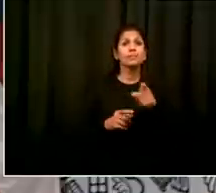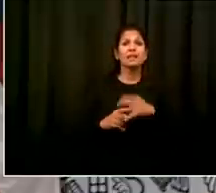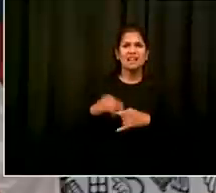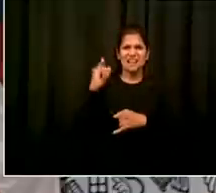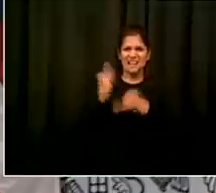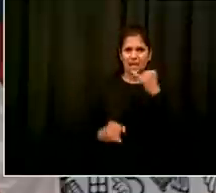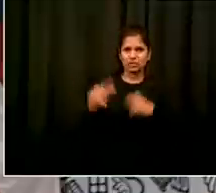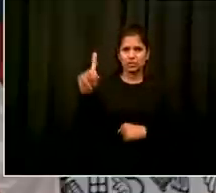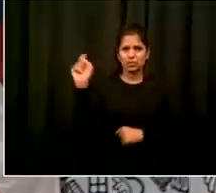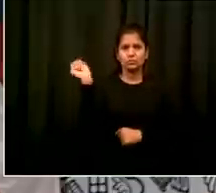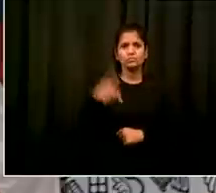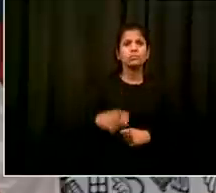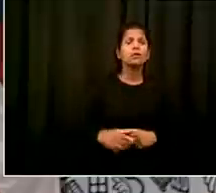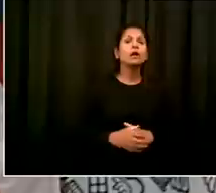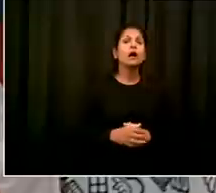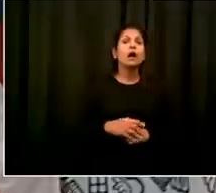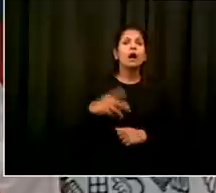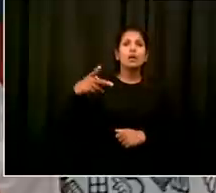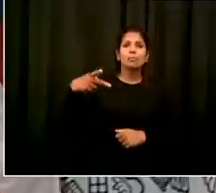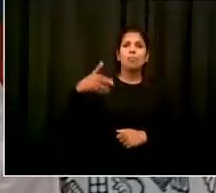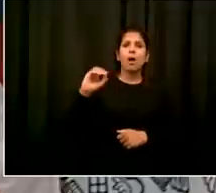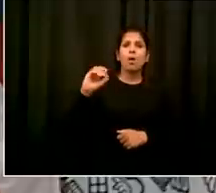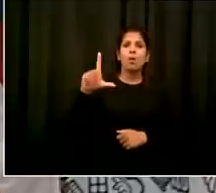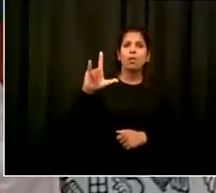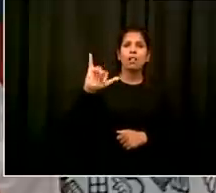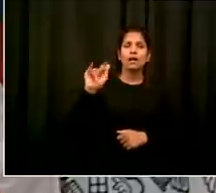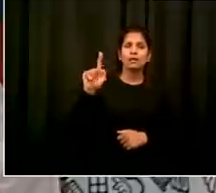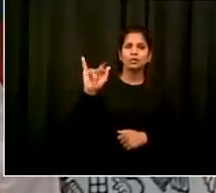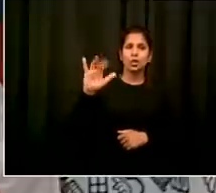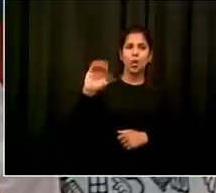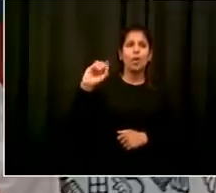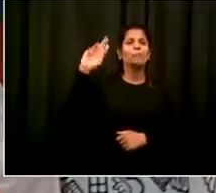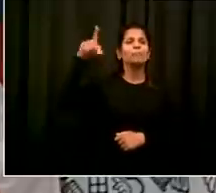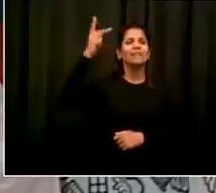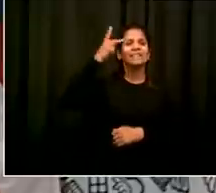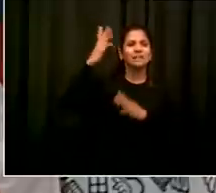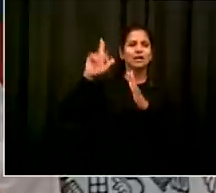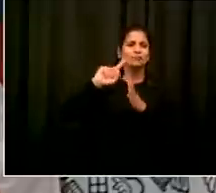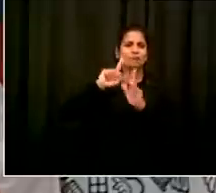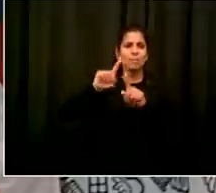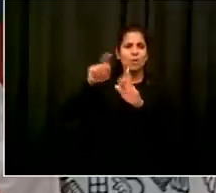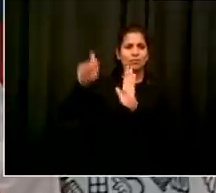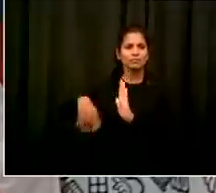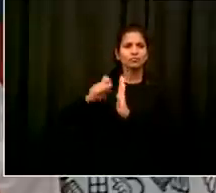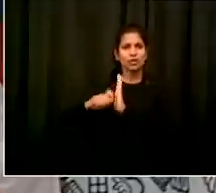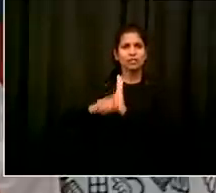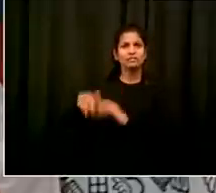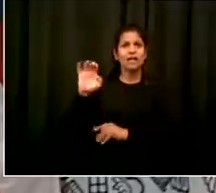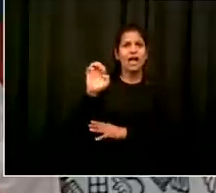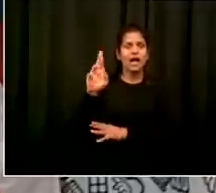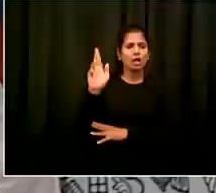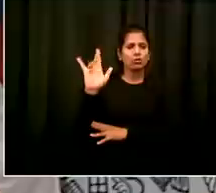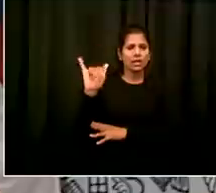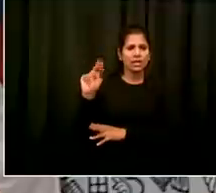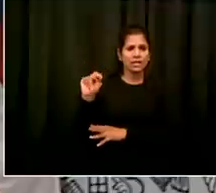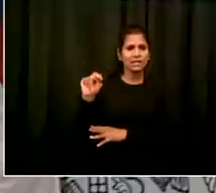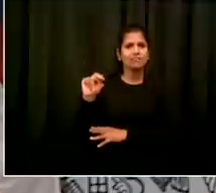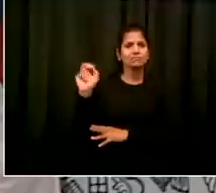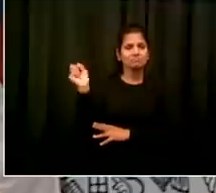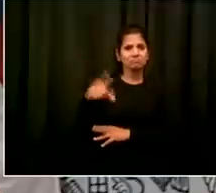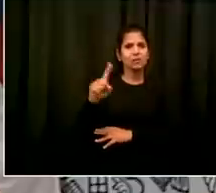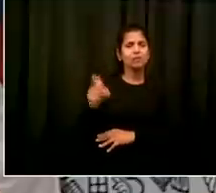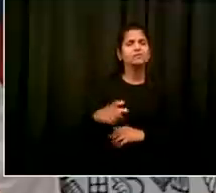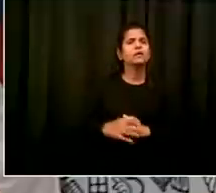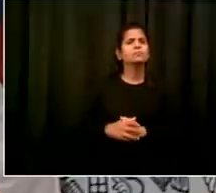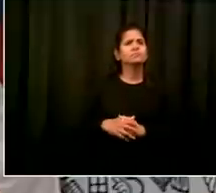hi there um i'm wondering if we can just get a little more detail on the neighborhoods you mentioned having upticks as well as the large